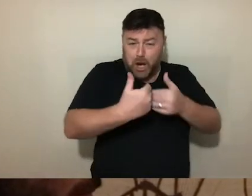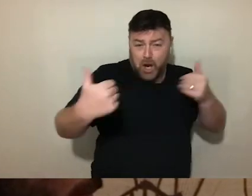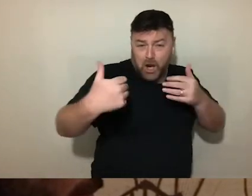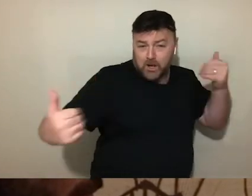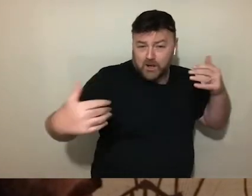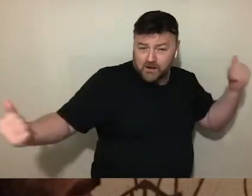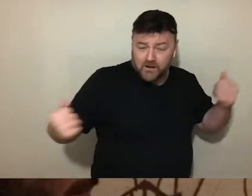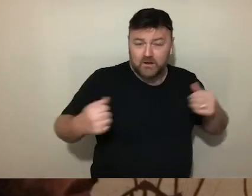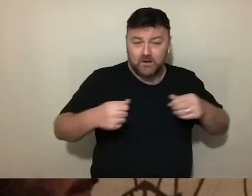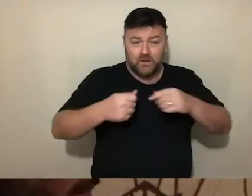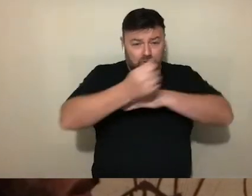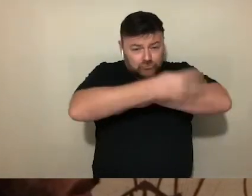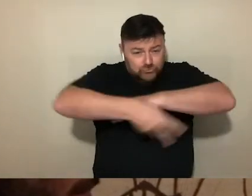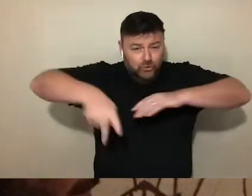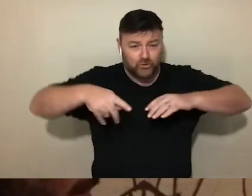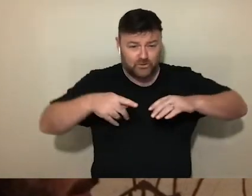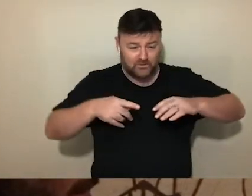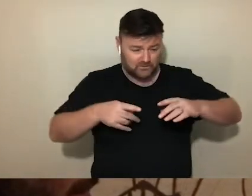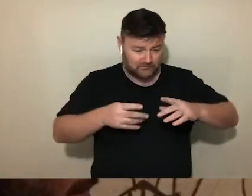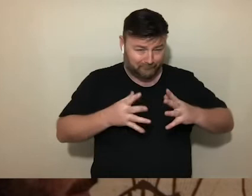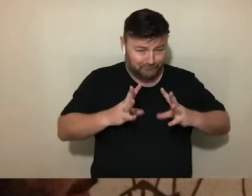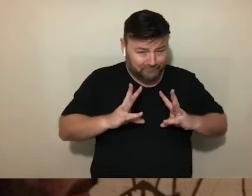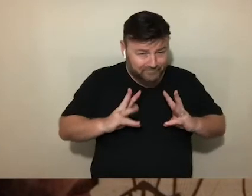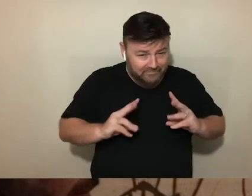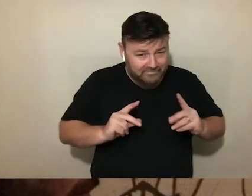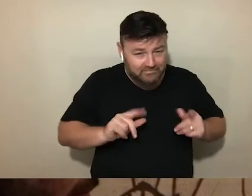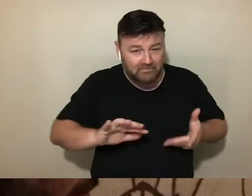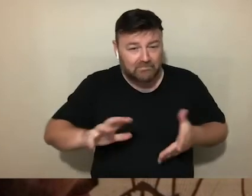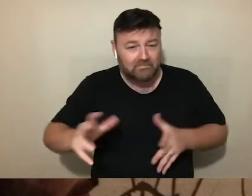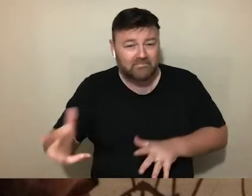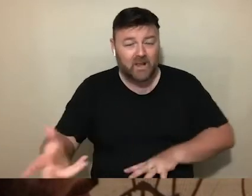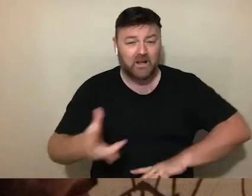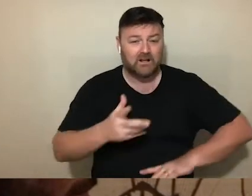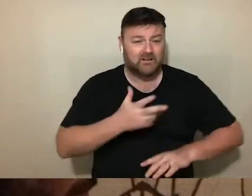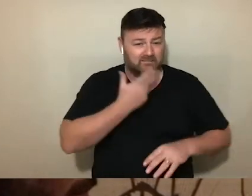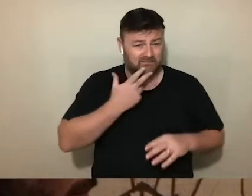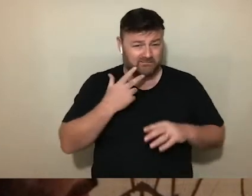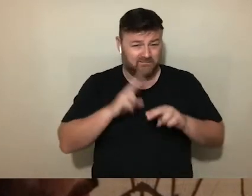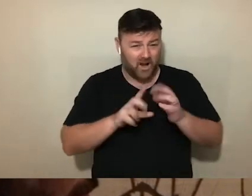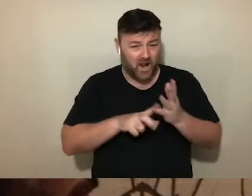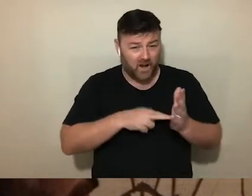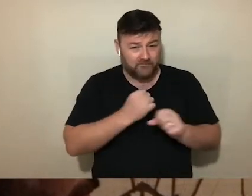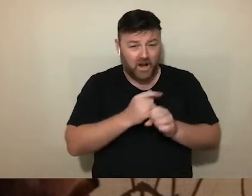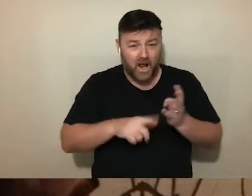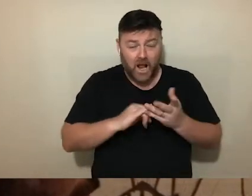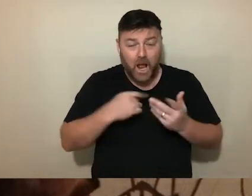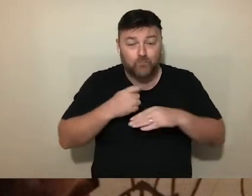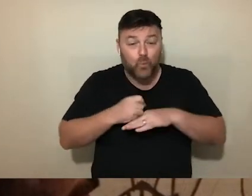decaying. And festering. But fungus growing. At least the worms will be happy.